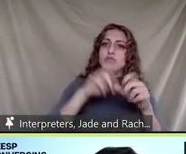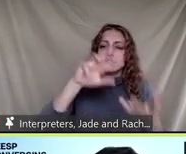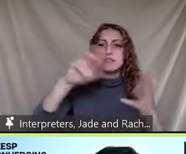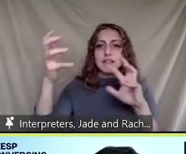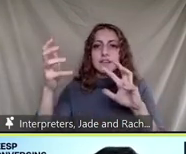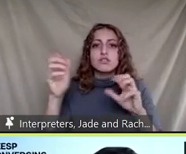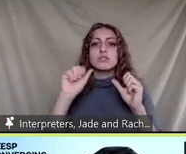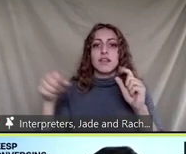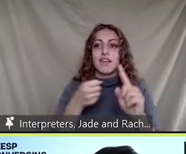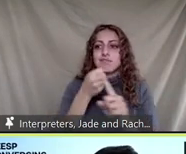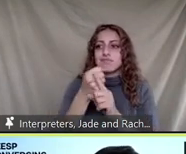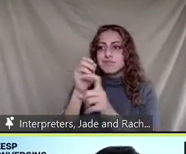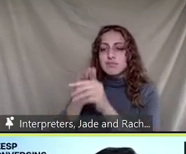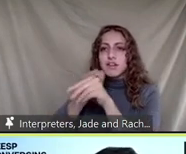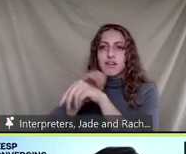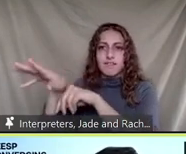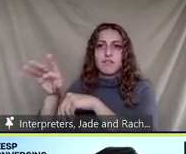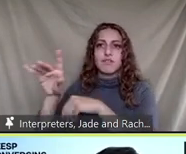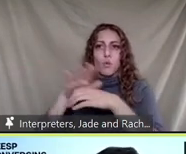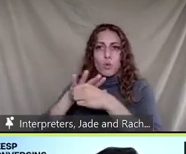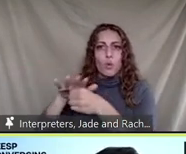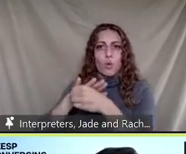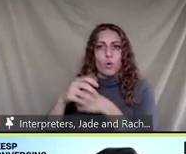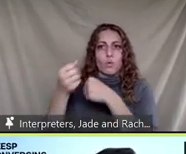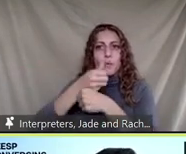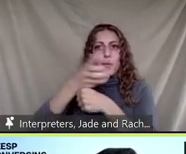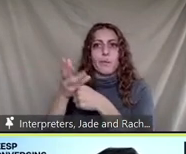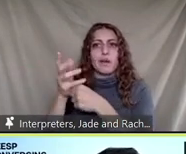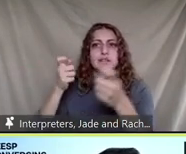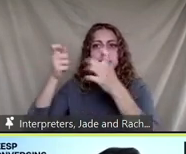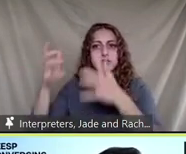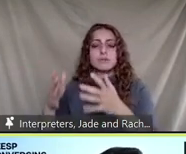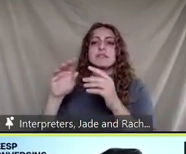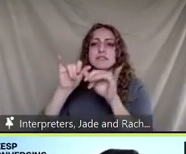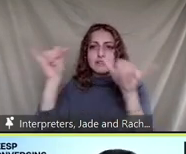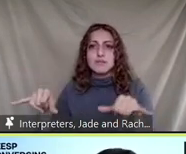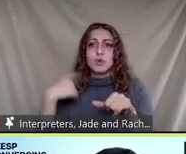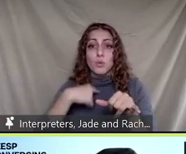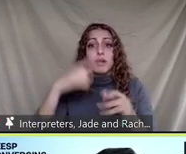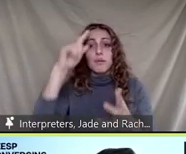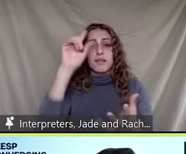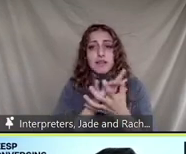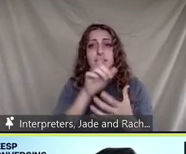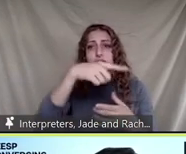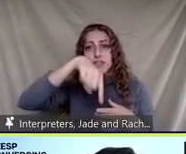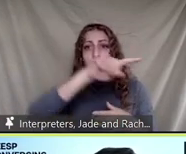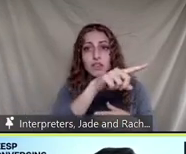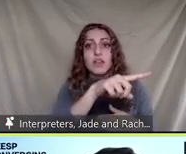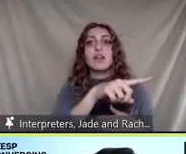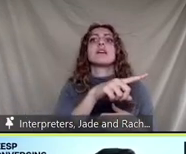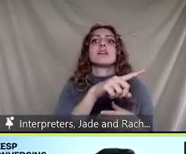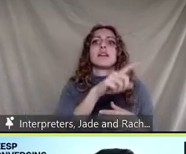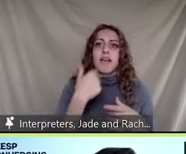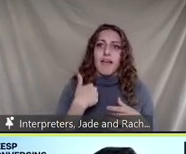waste management systems and we believe that such accumulated knowledge help us to uh rest